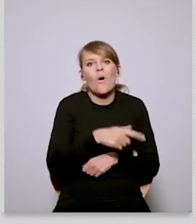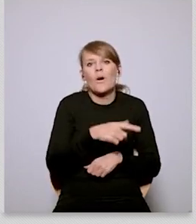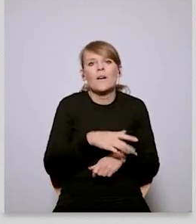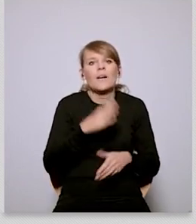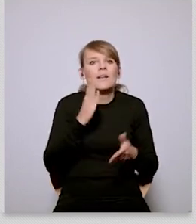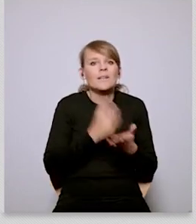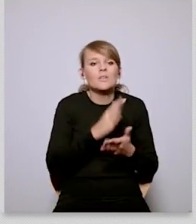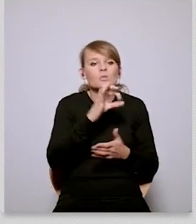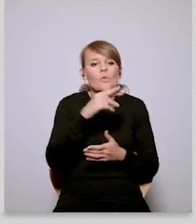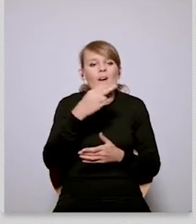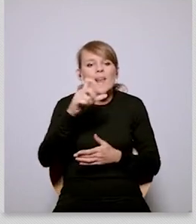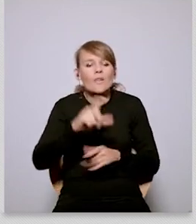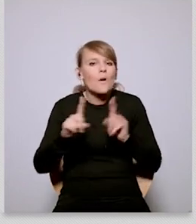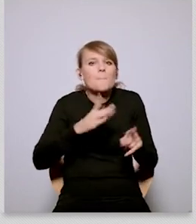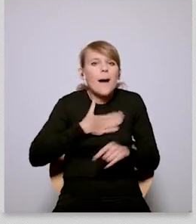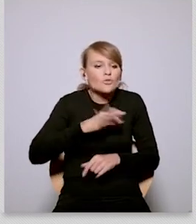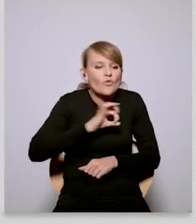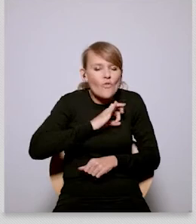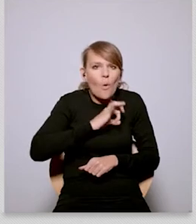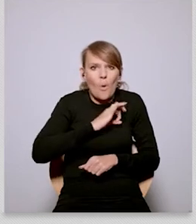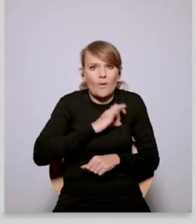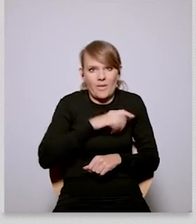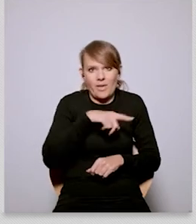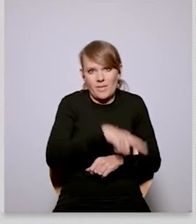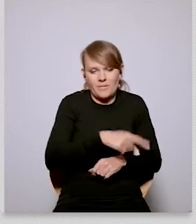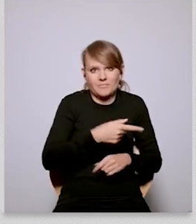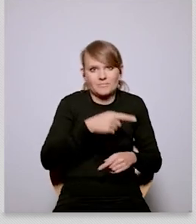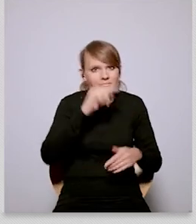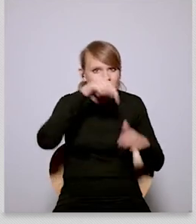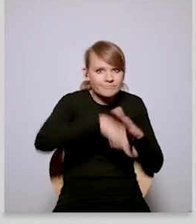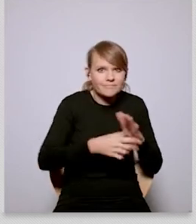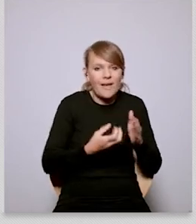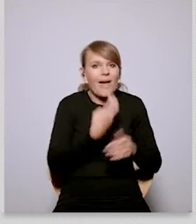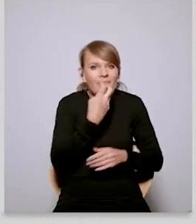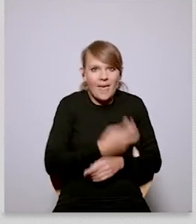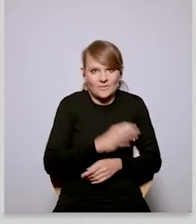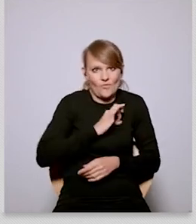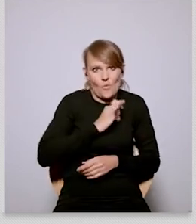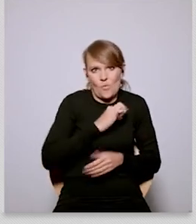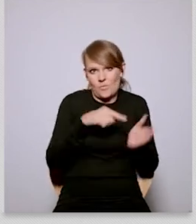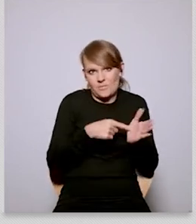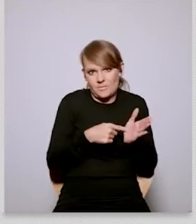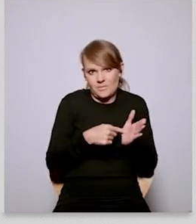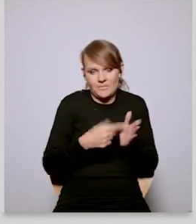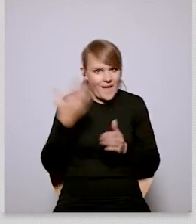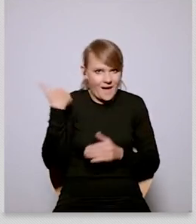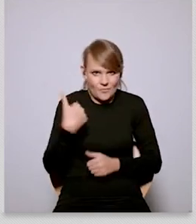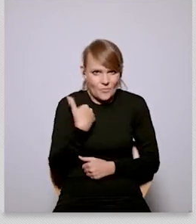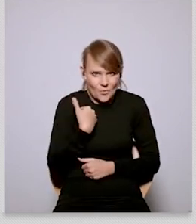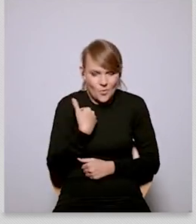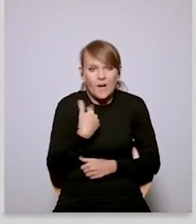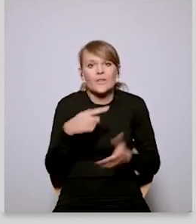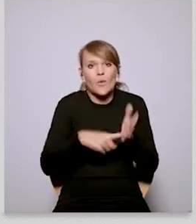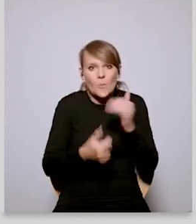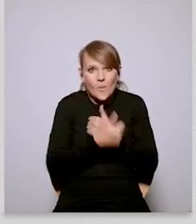rooted in reality maybe 20 years ago energy um sovereignty dependent on having